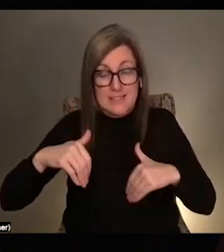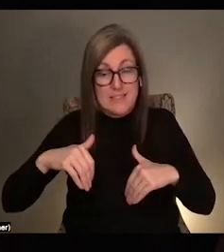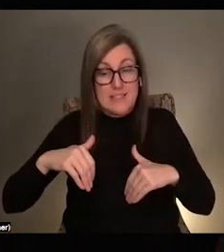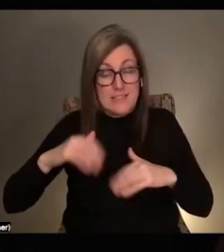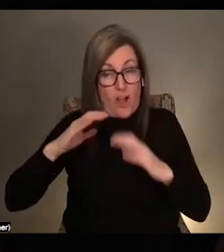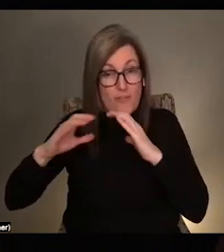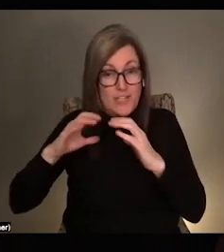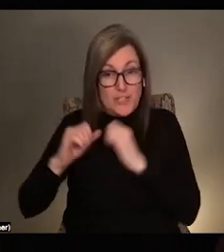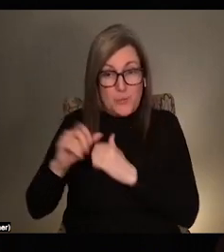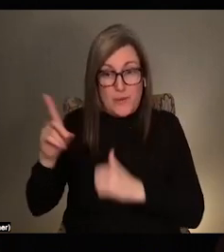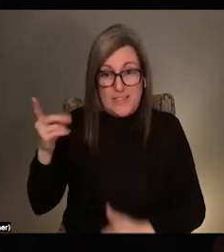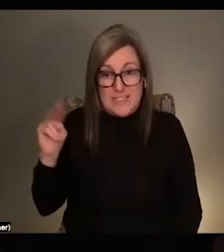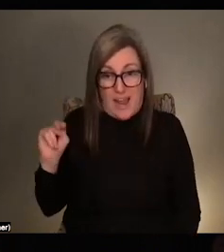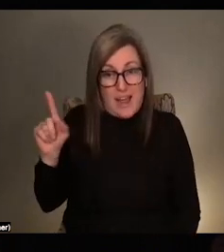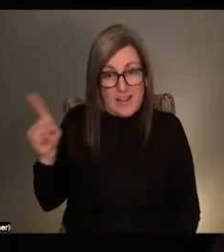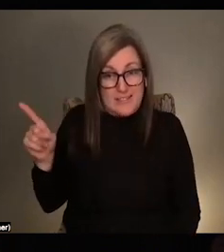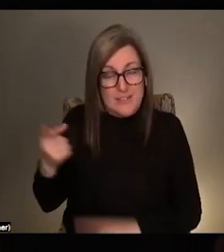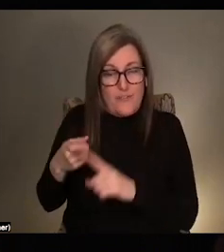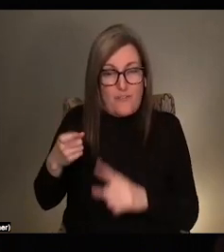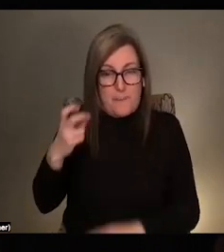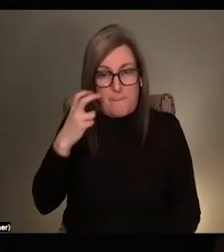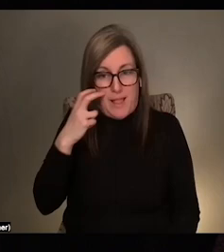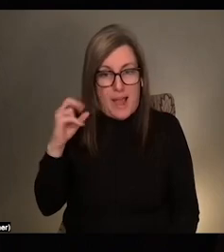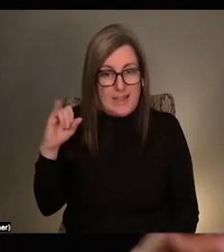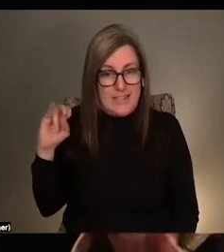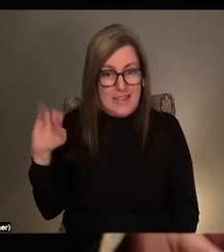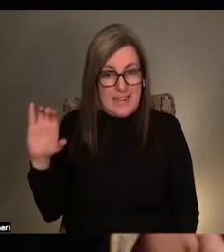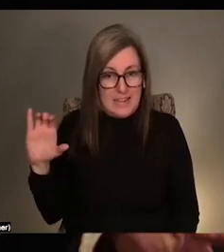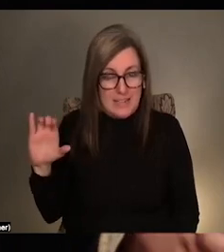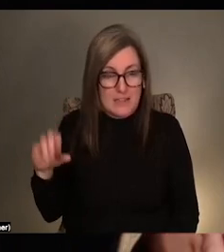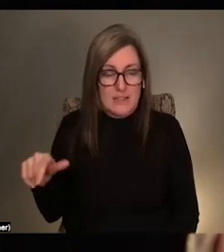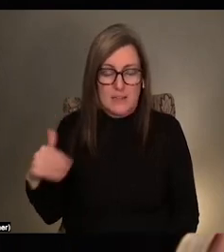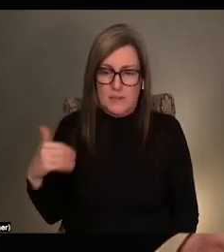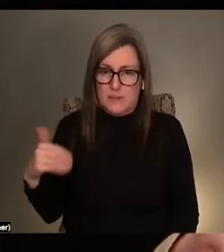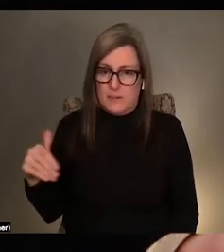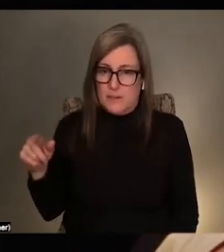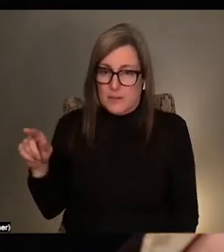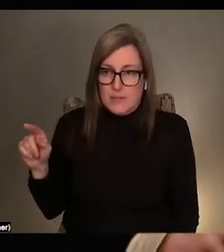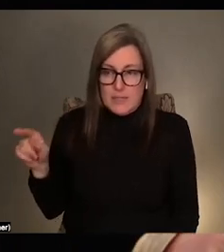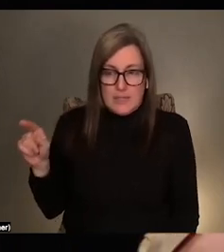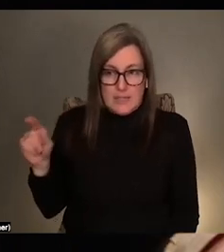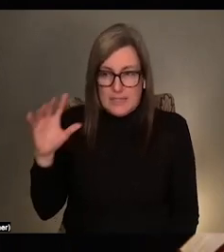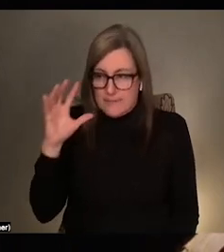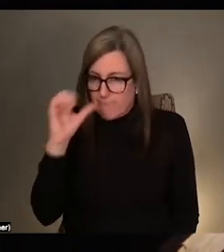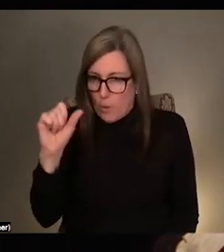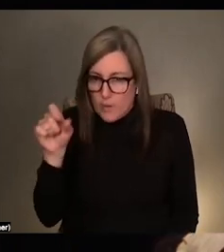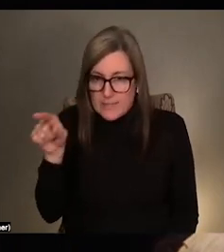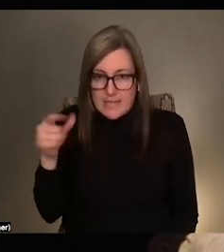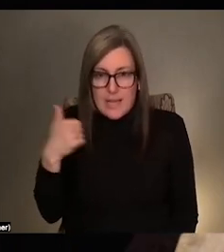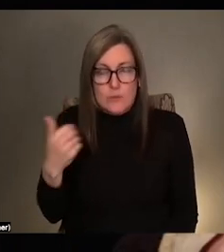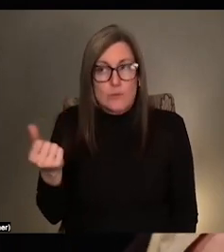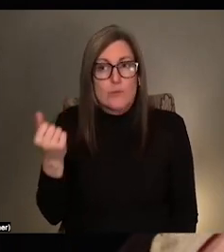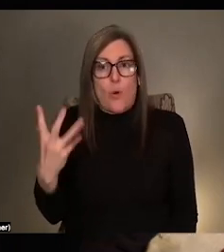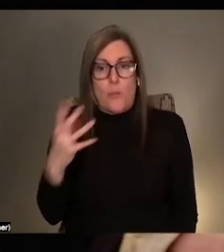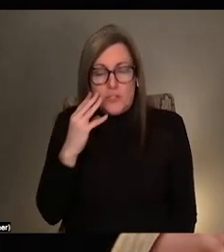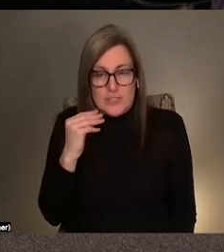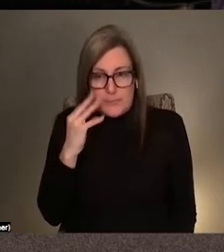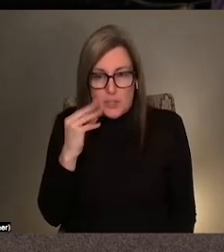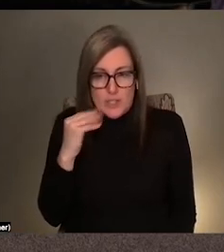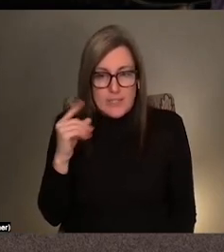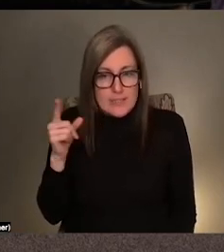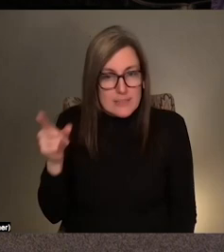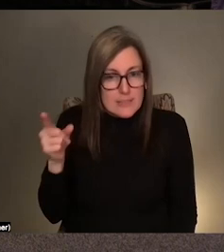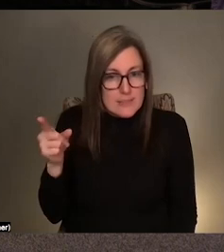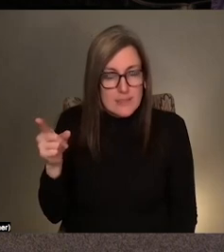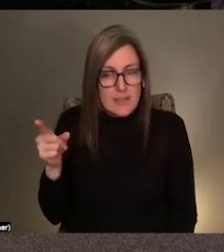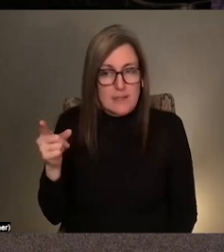Inc, because he's so just like acutely focused and has so much experience with like the kind of language that